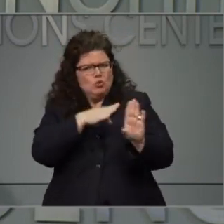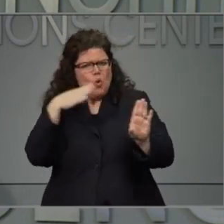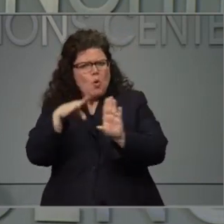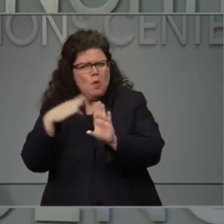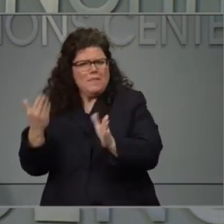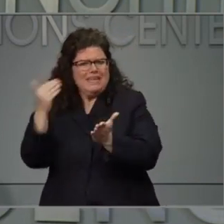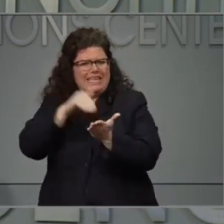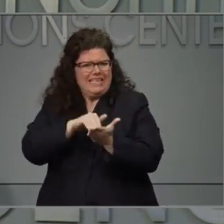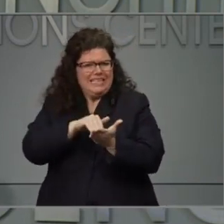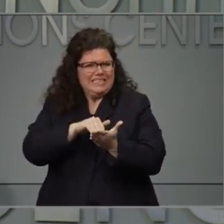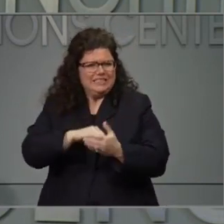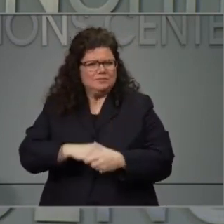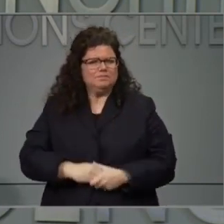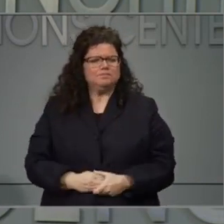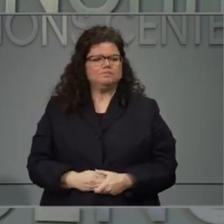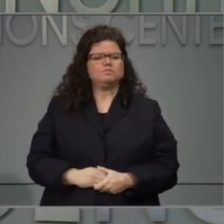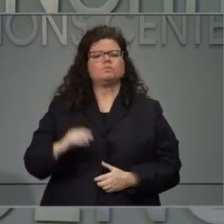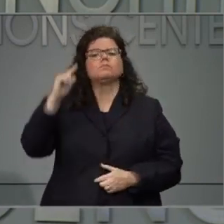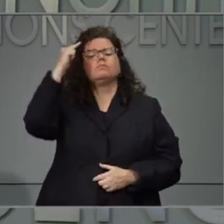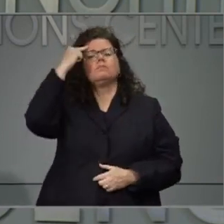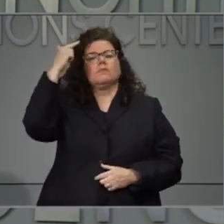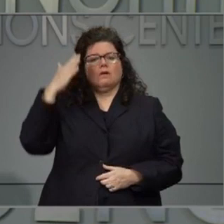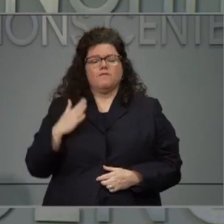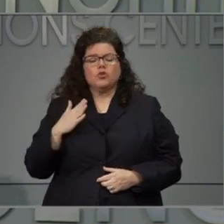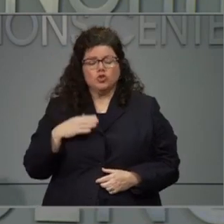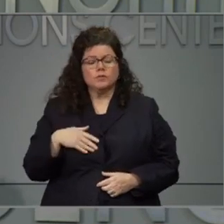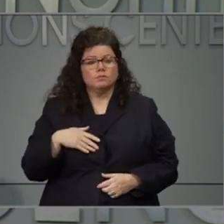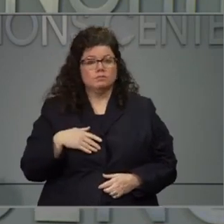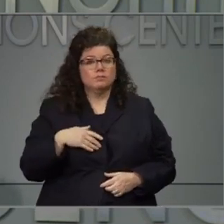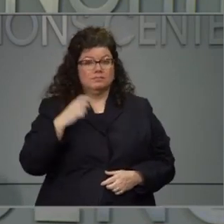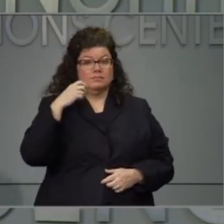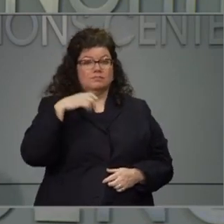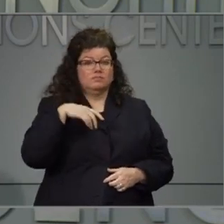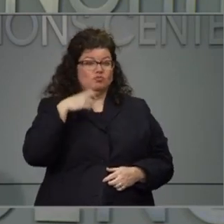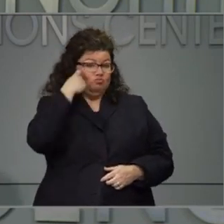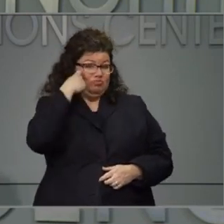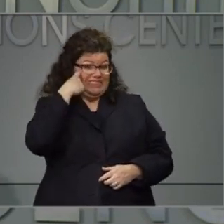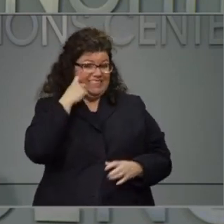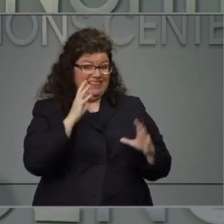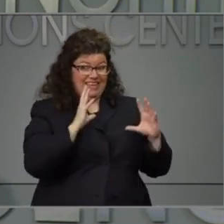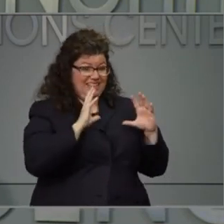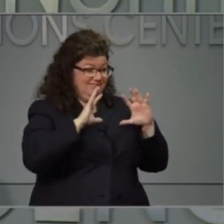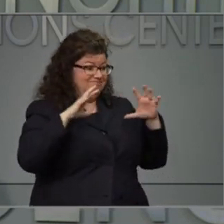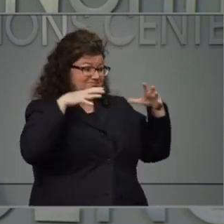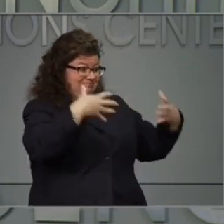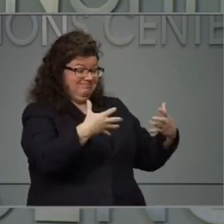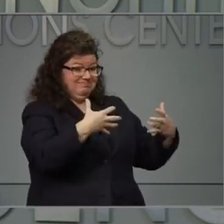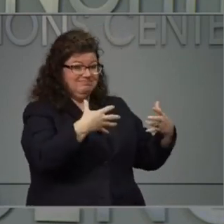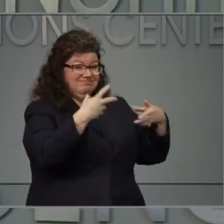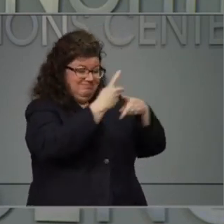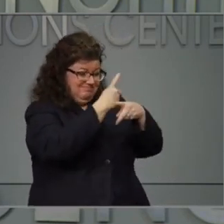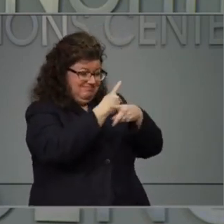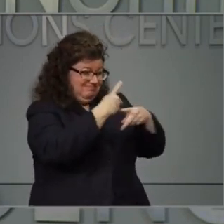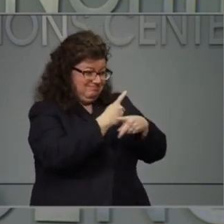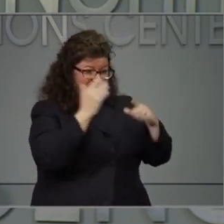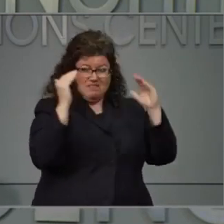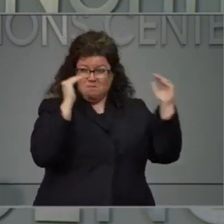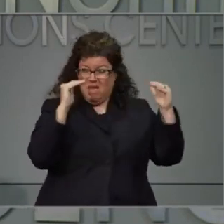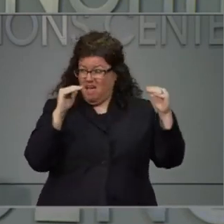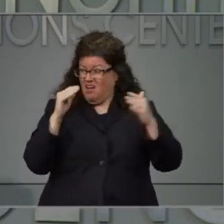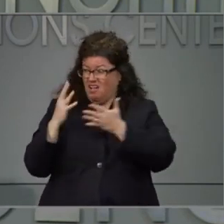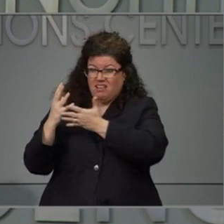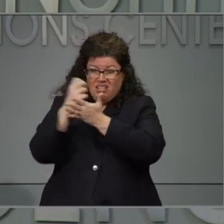Well, as you saw, the team of experts came out with a North Carolina model saying